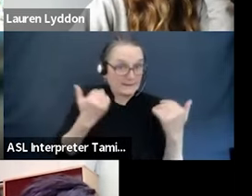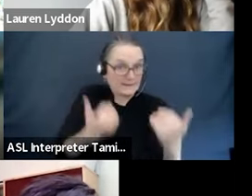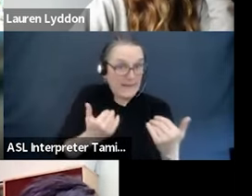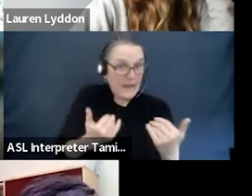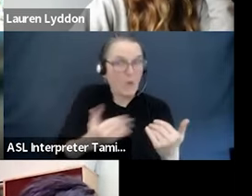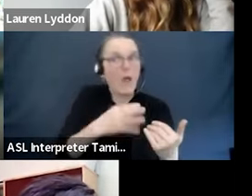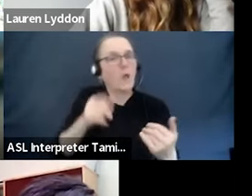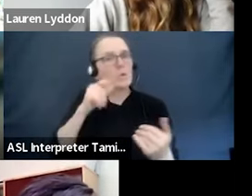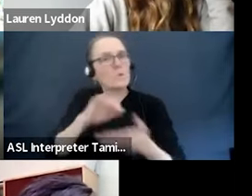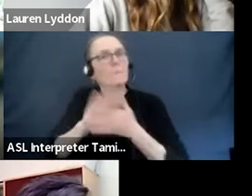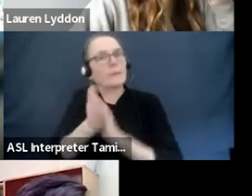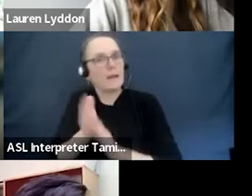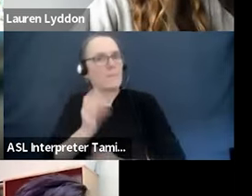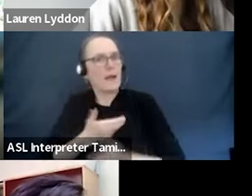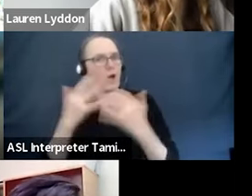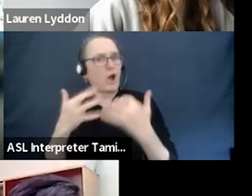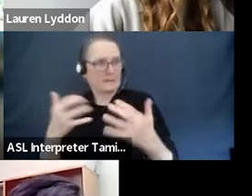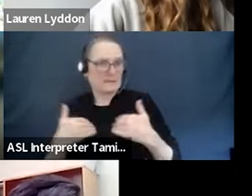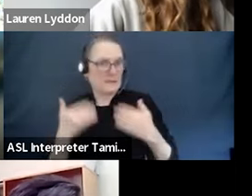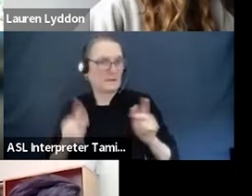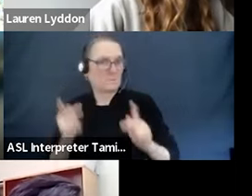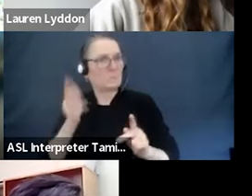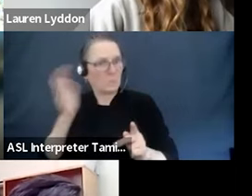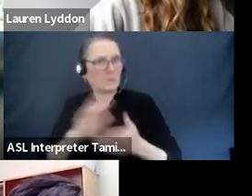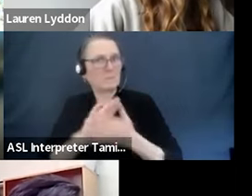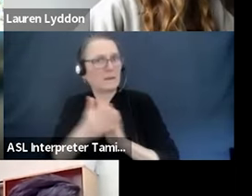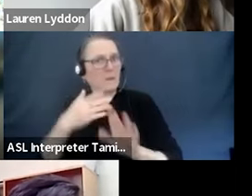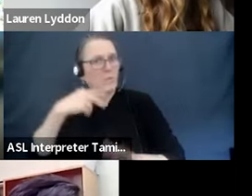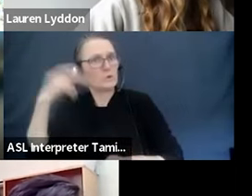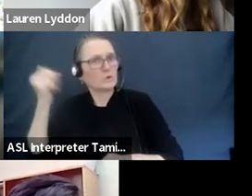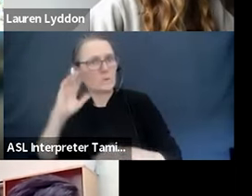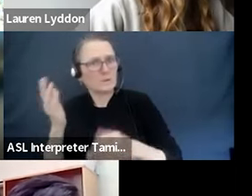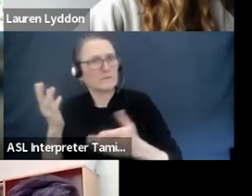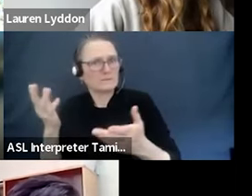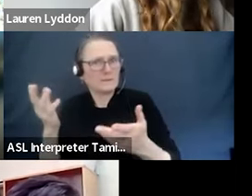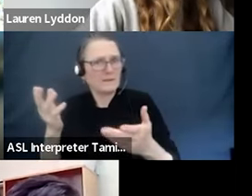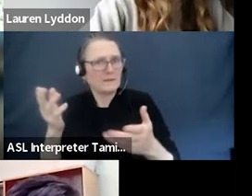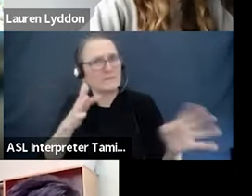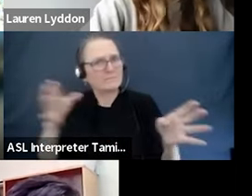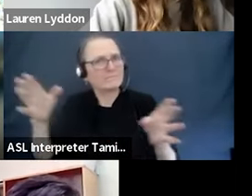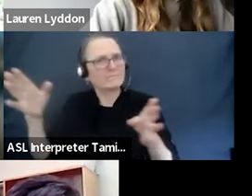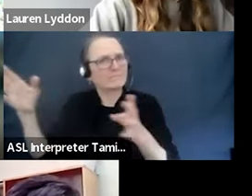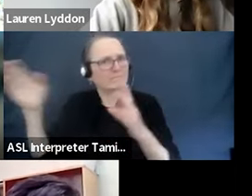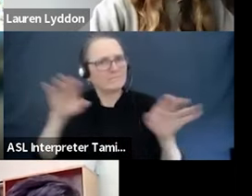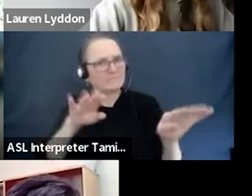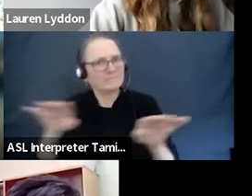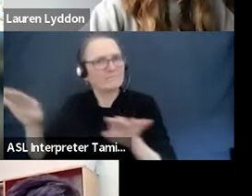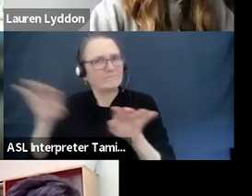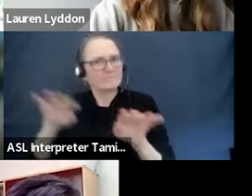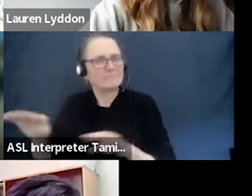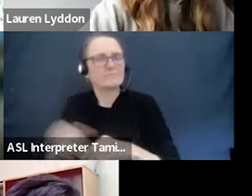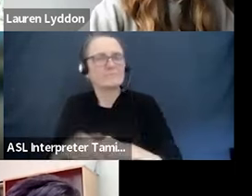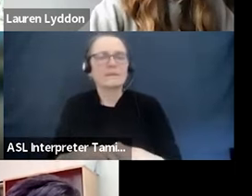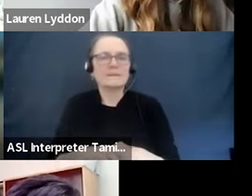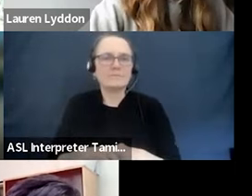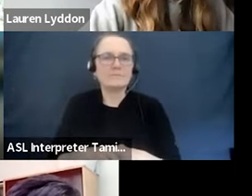Brilliant. All three of you, thank you. Nina, I wanted to talk with you a bit about some of the data from